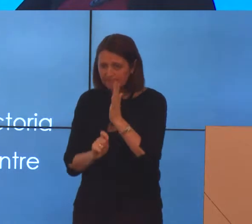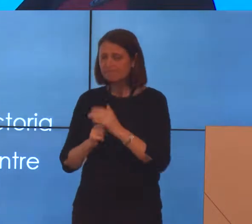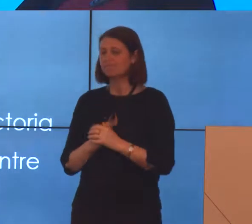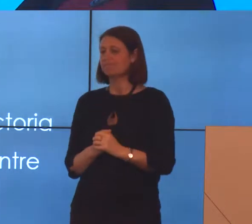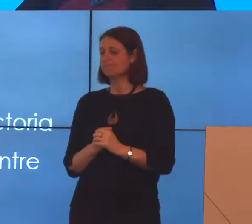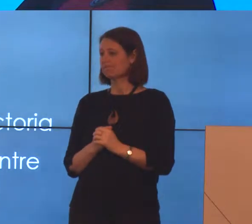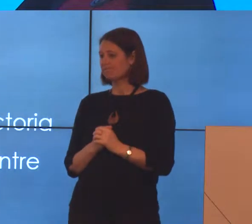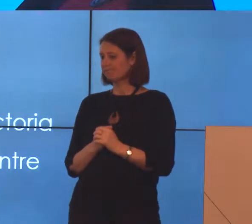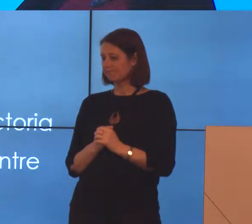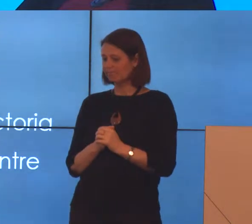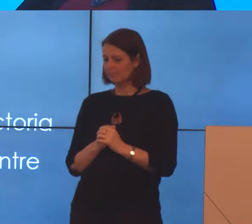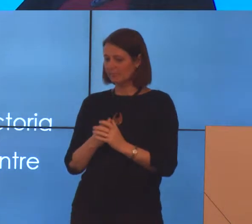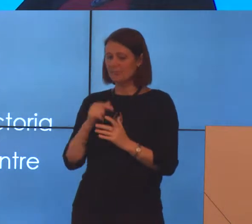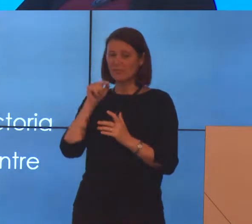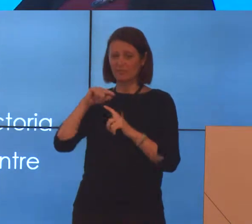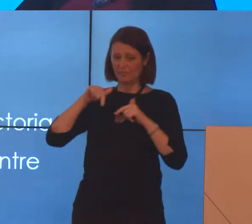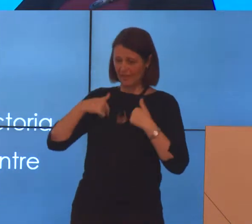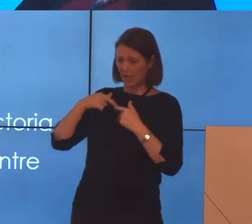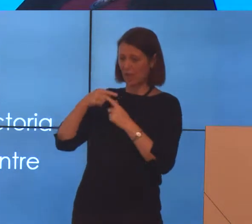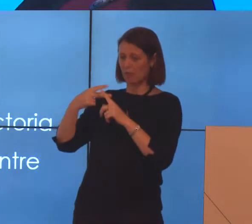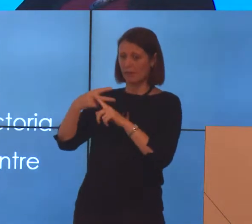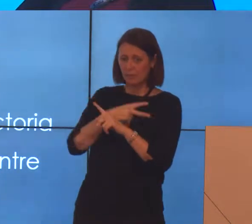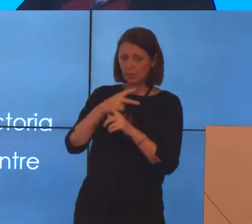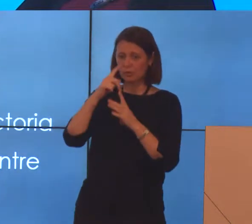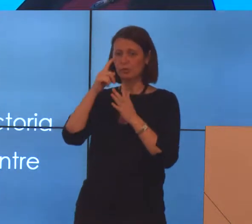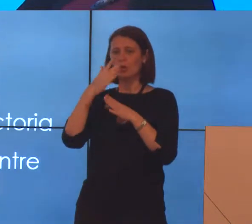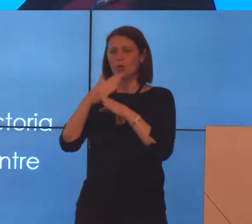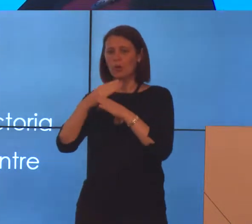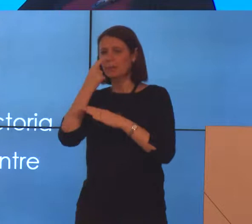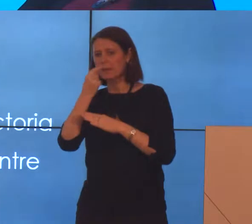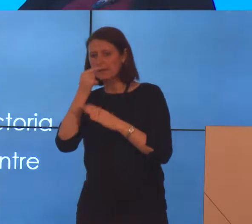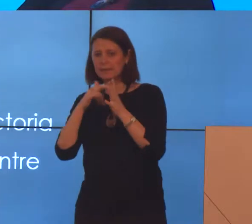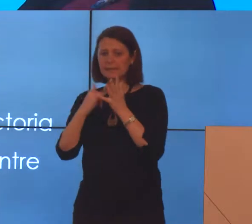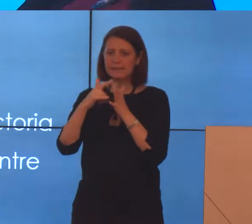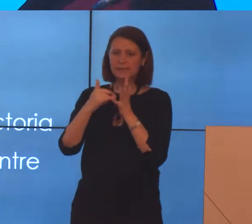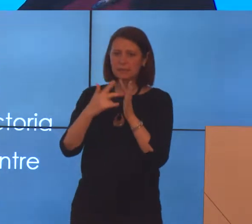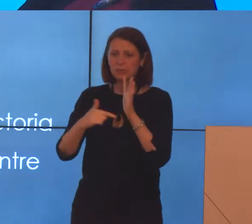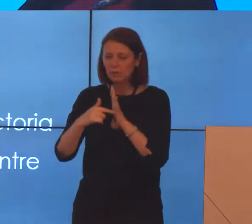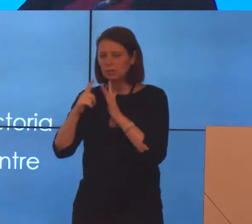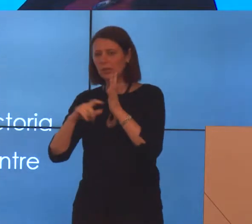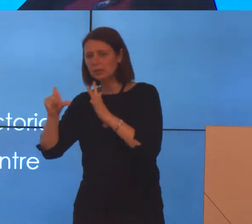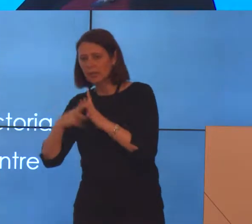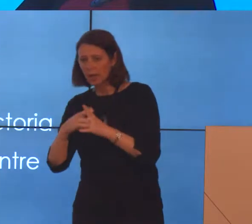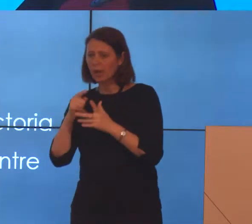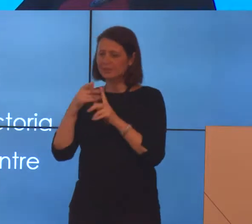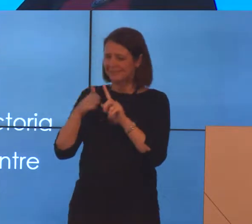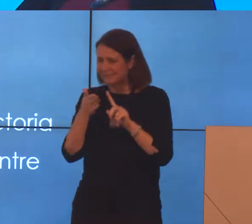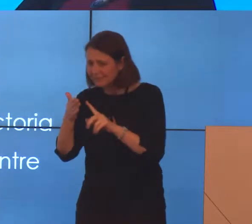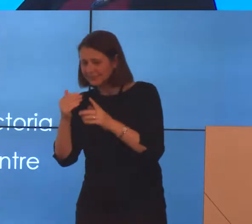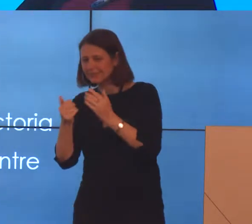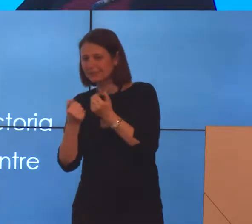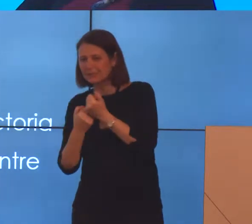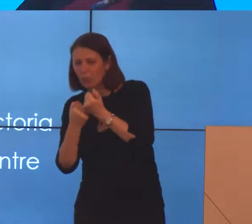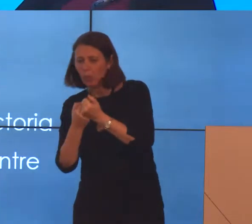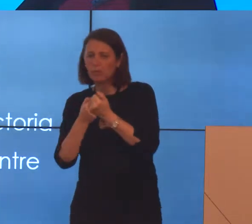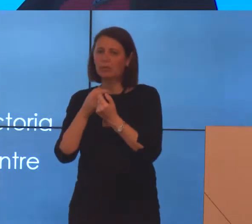for ARROW reviews, job capacity assessments, navigating program of support, and appeals.